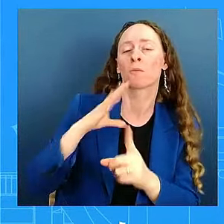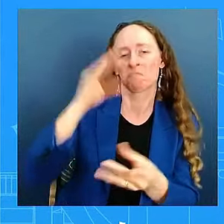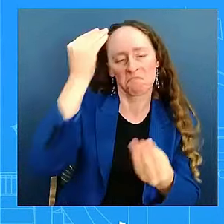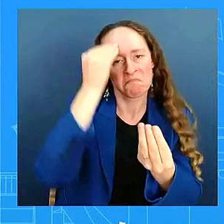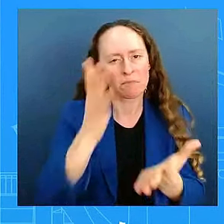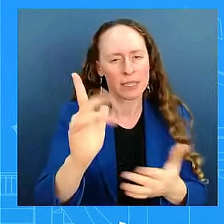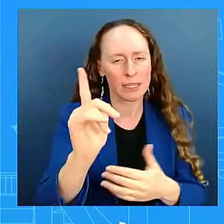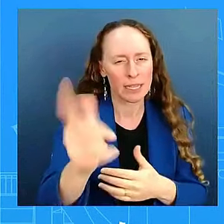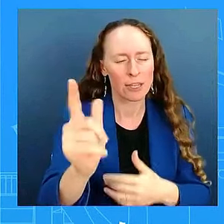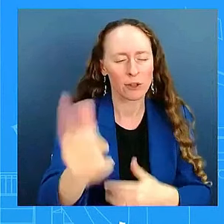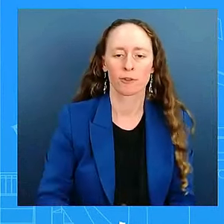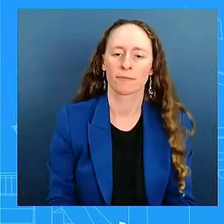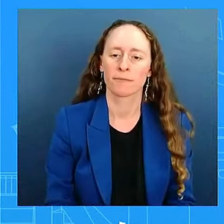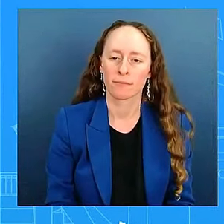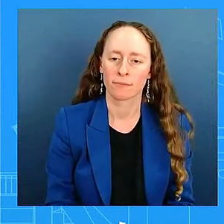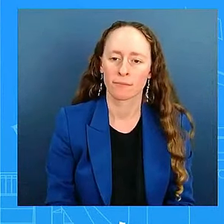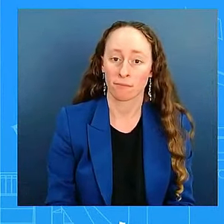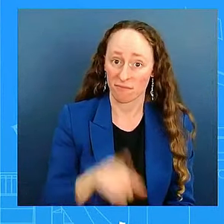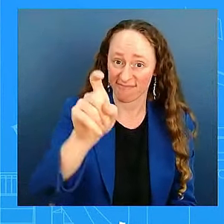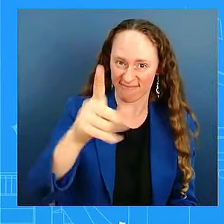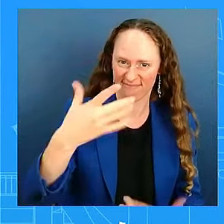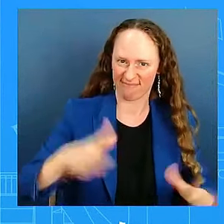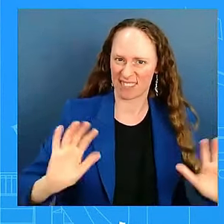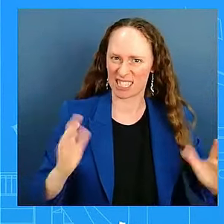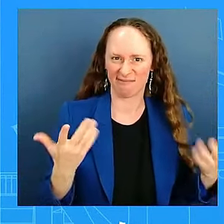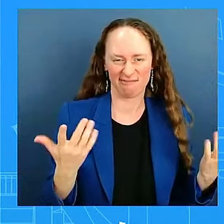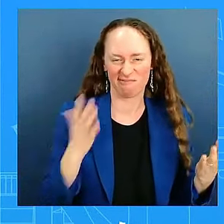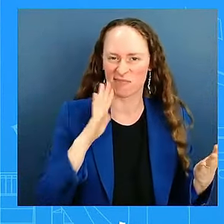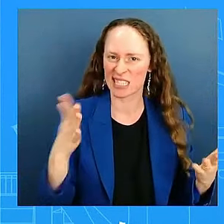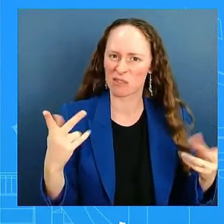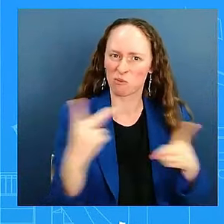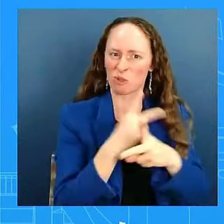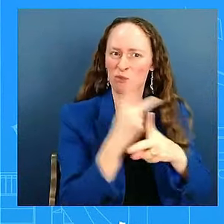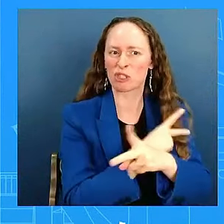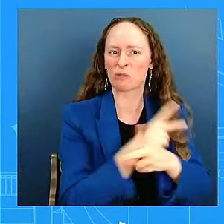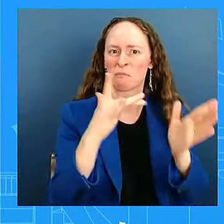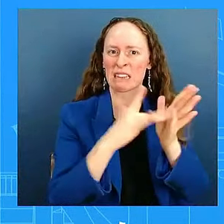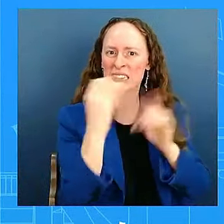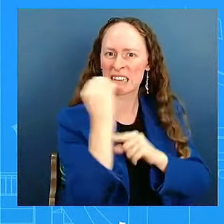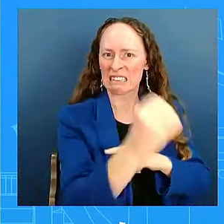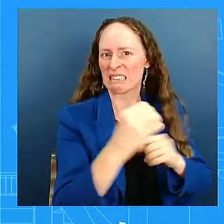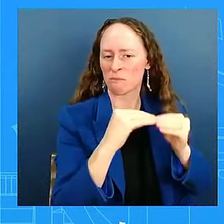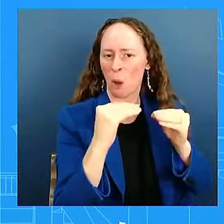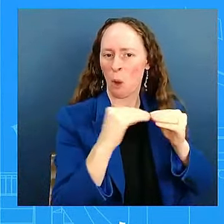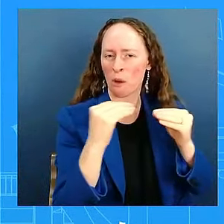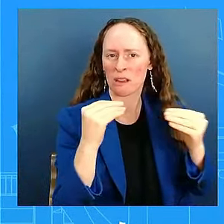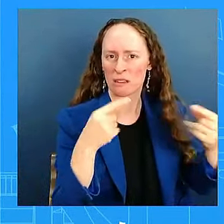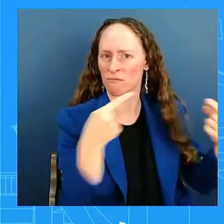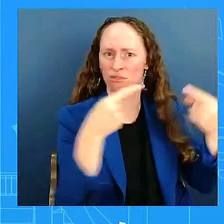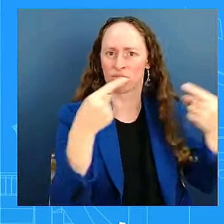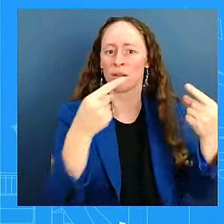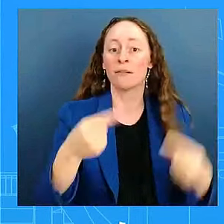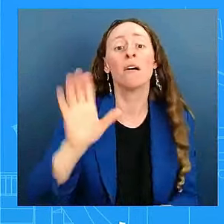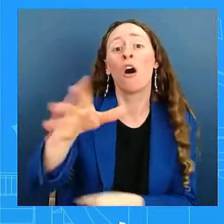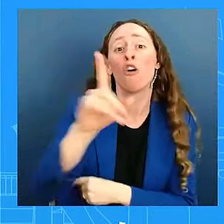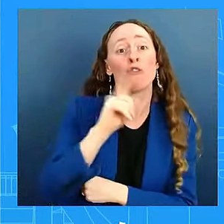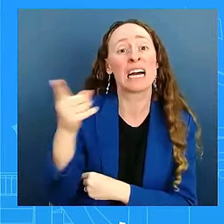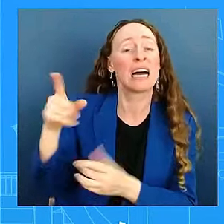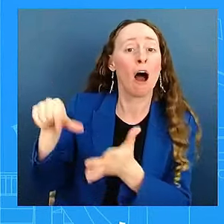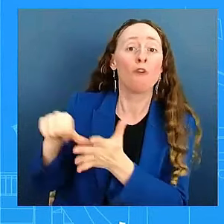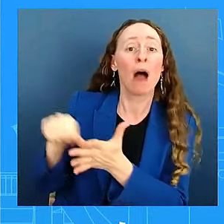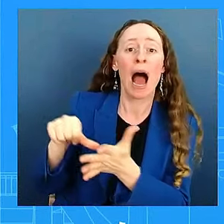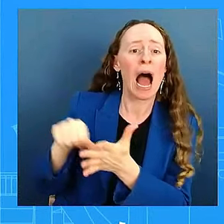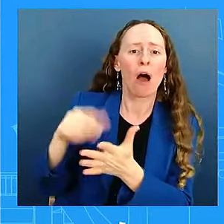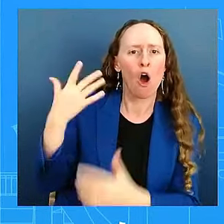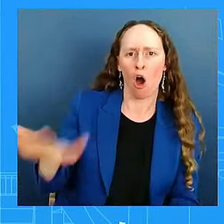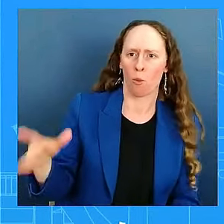escalation by Iran, a significant event. And it is equally significant that we were able to step up with Israel and create